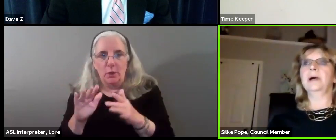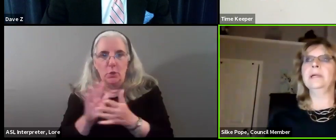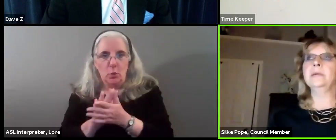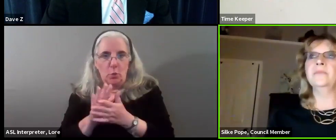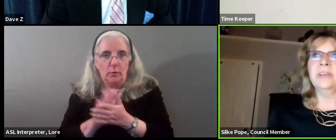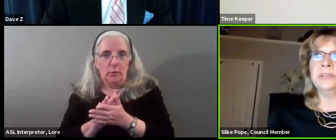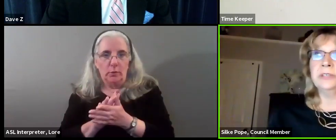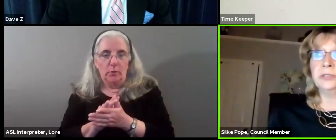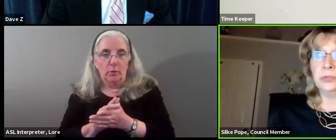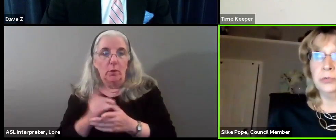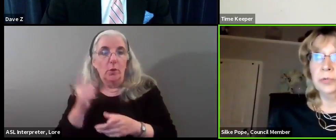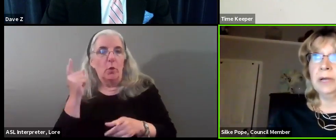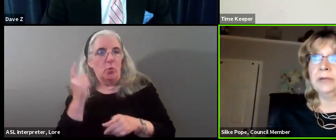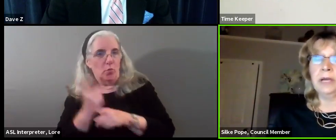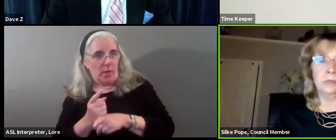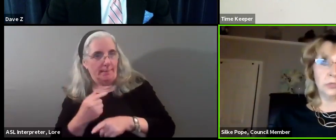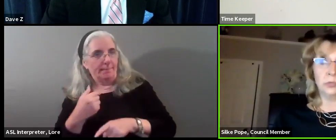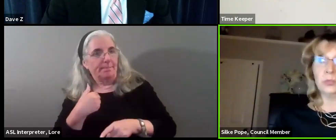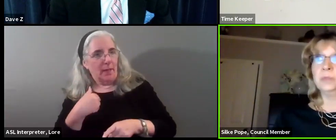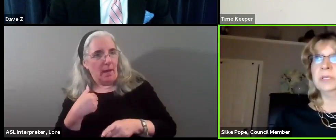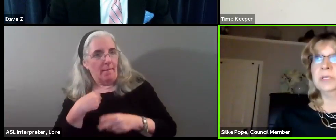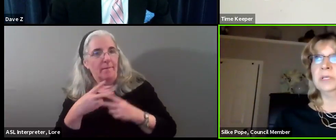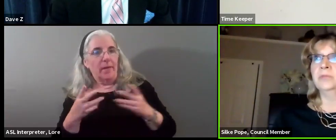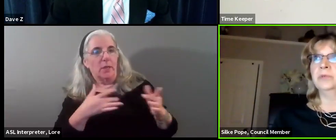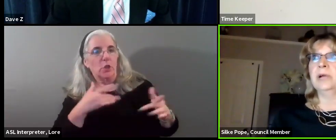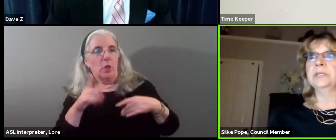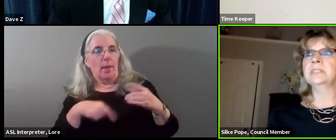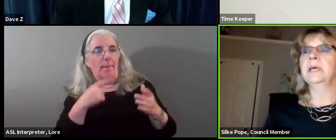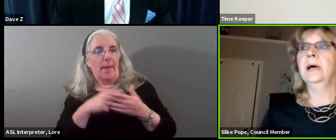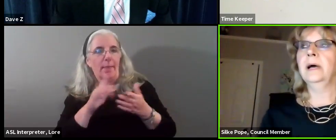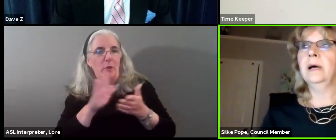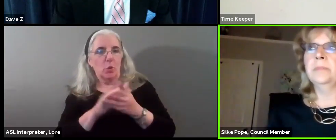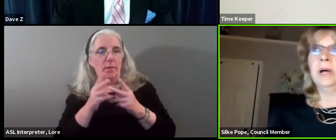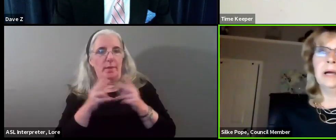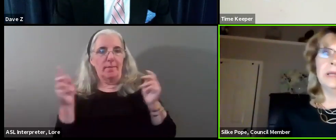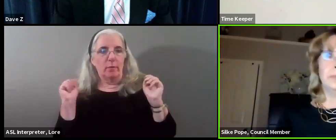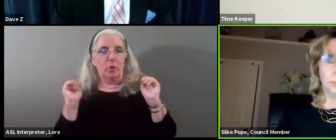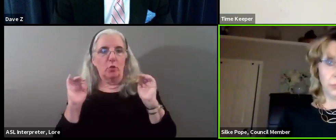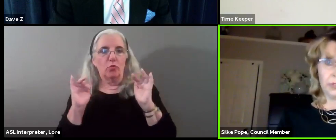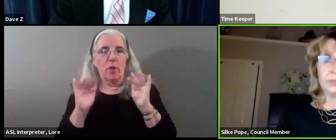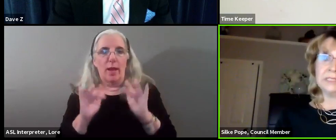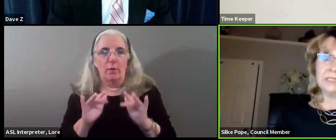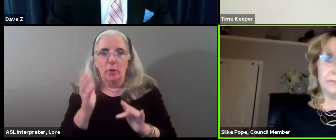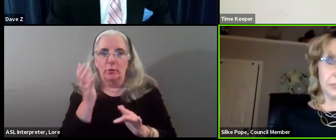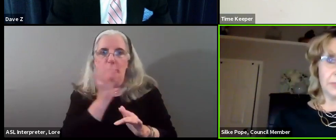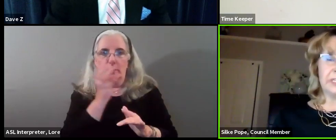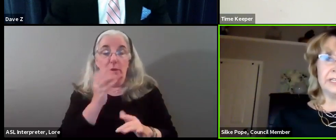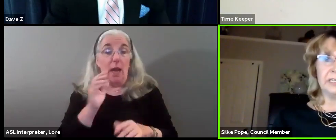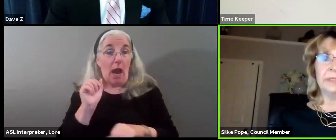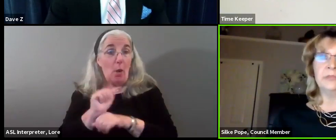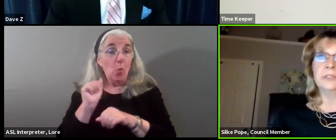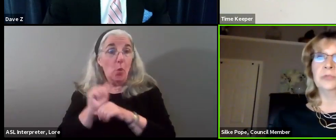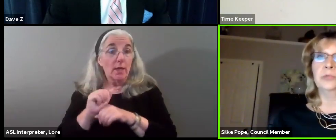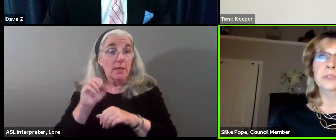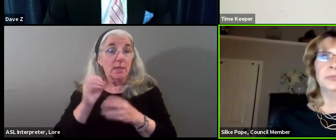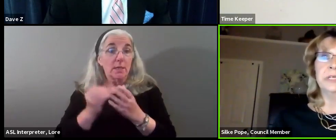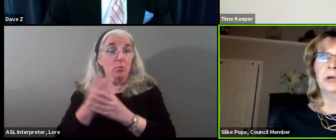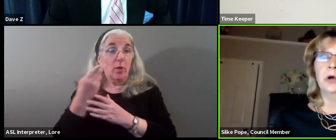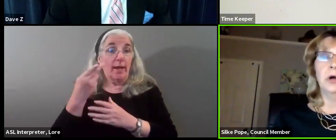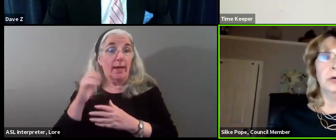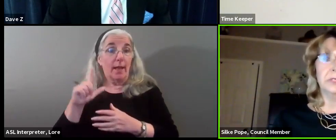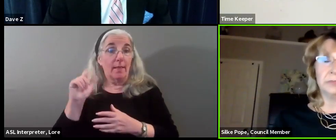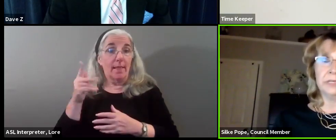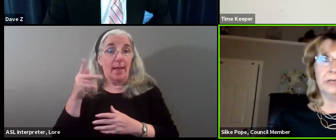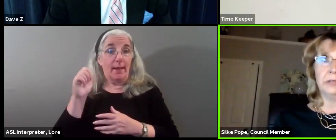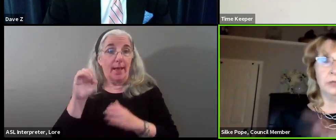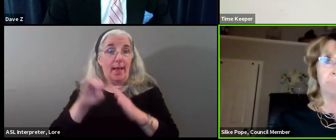I am very concerned about our schools being overcrowded. I work myself at Spring Hill Lake Elementary School, which we